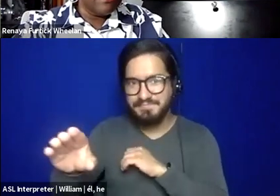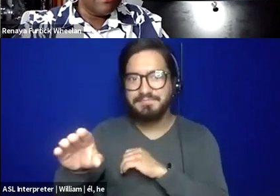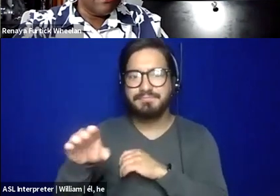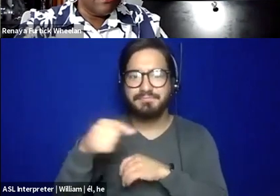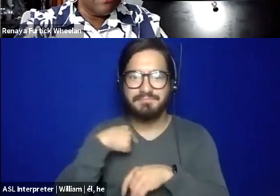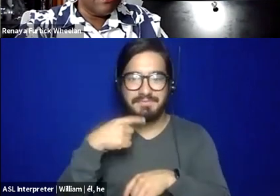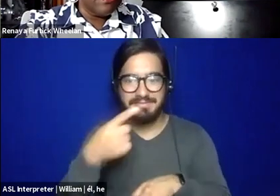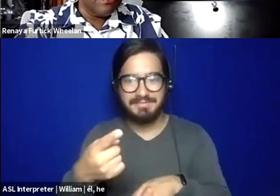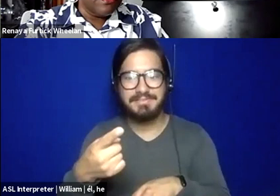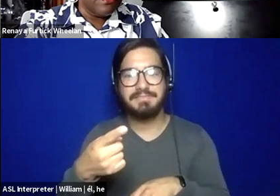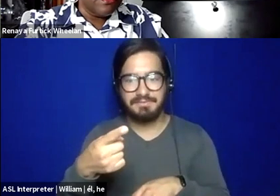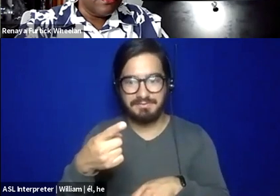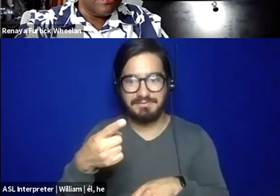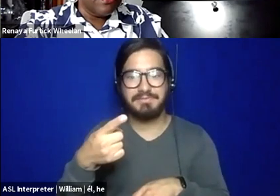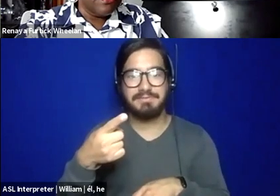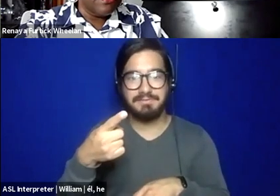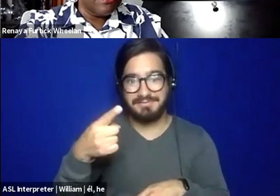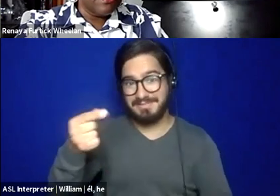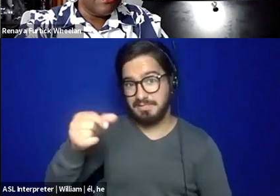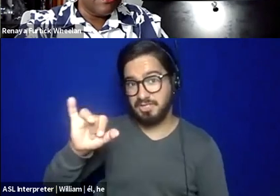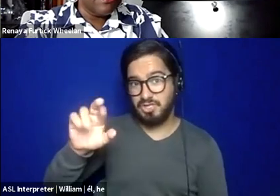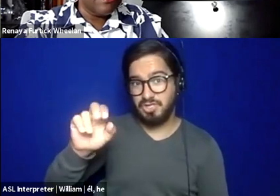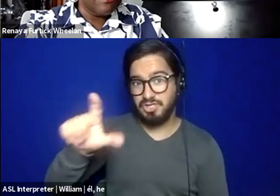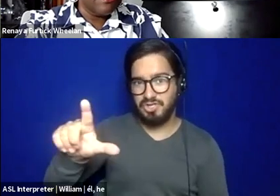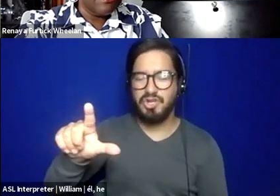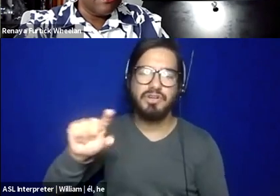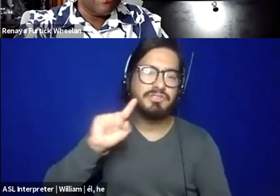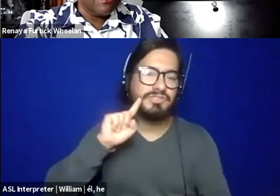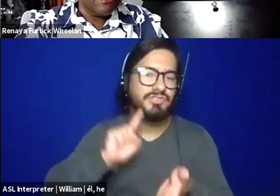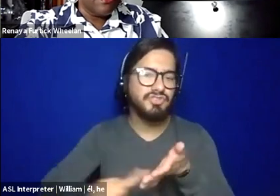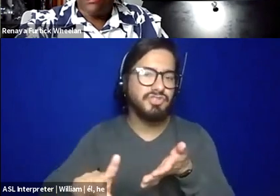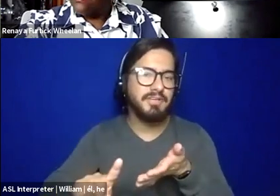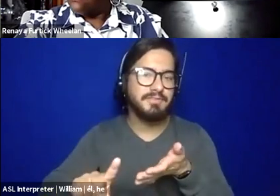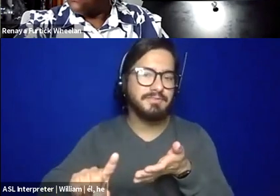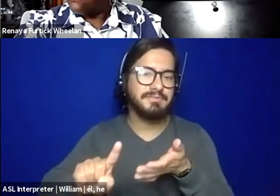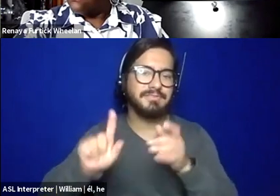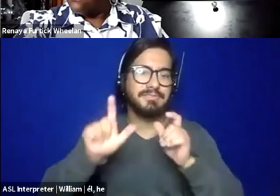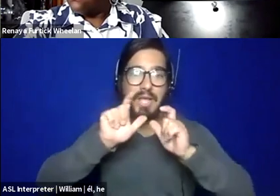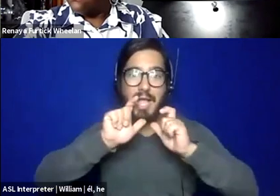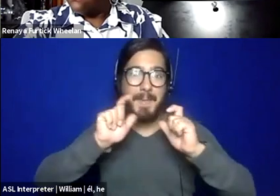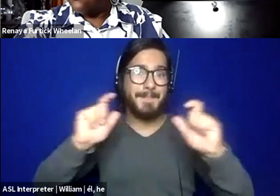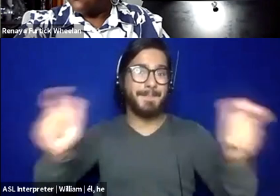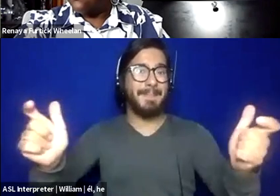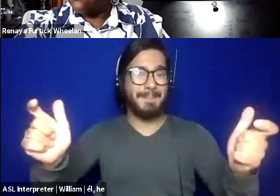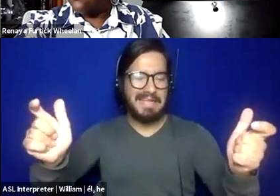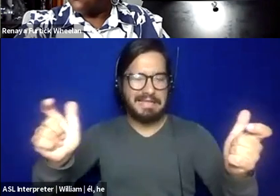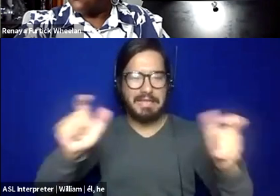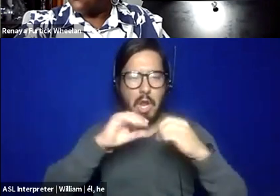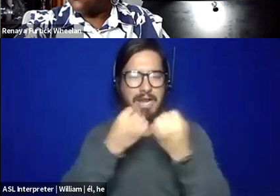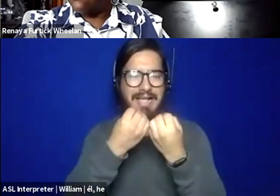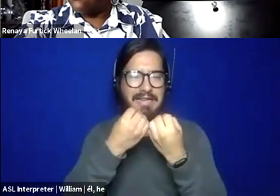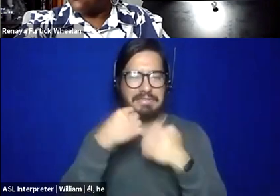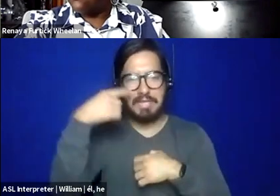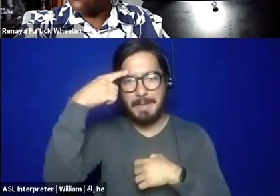program. Uh, Girl Trek is, um, the net, the largest, uh, black women's health and women's organization in